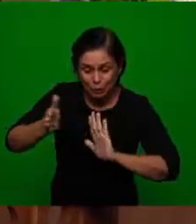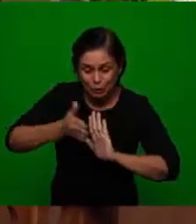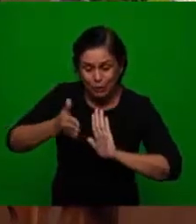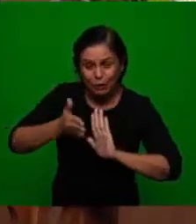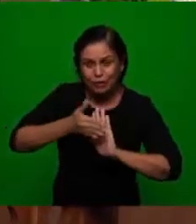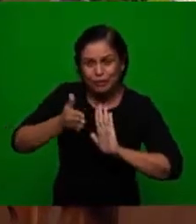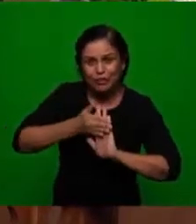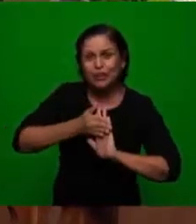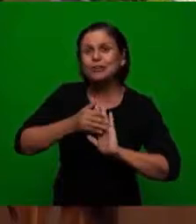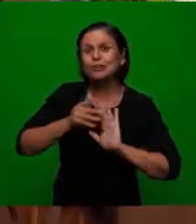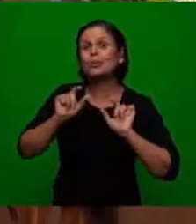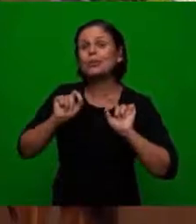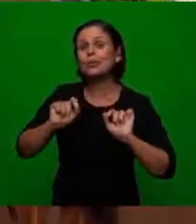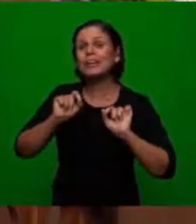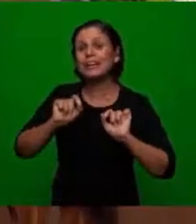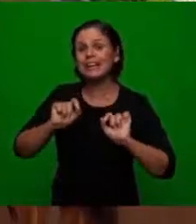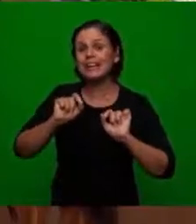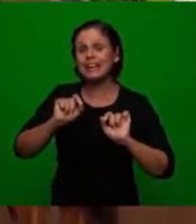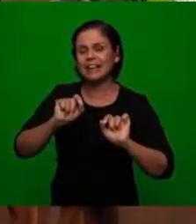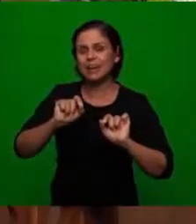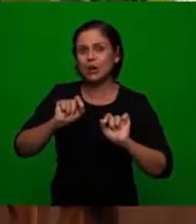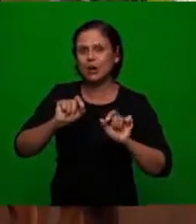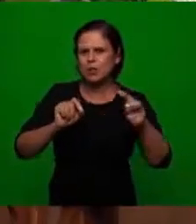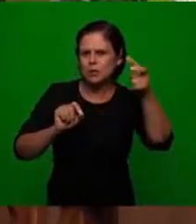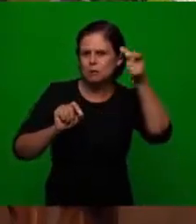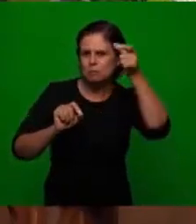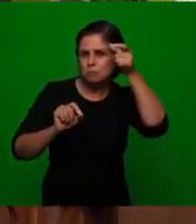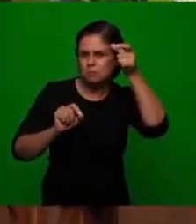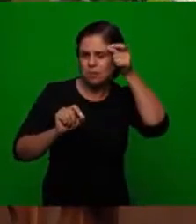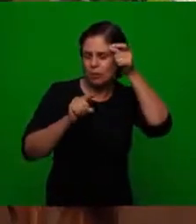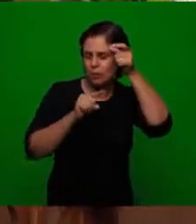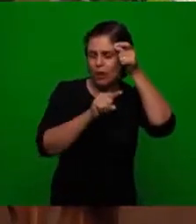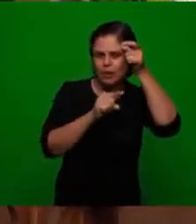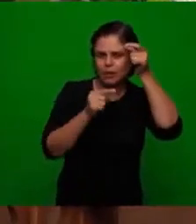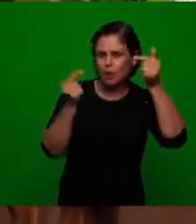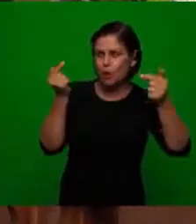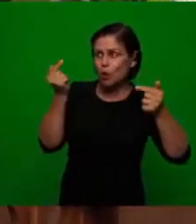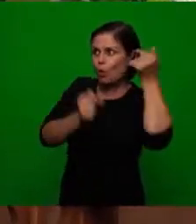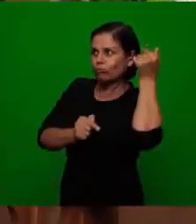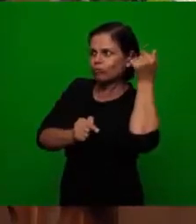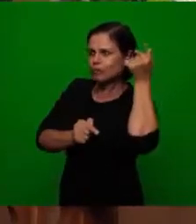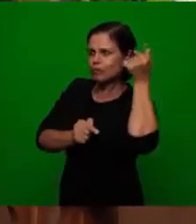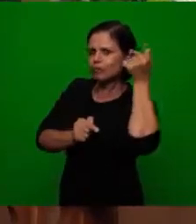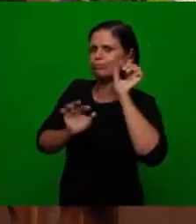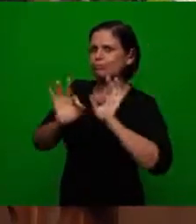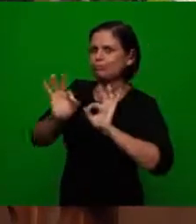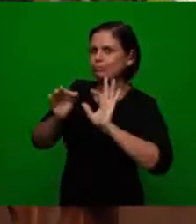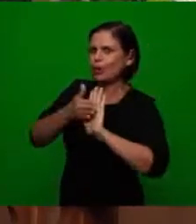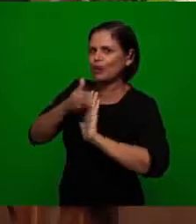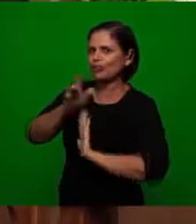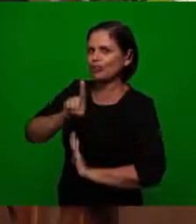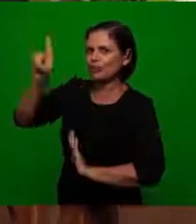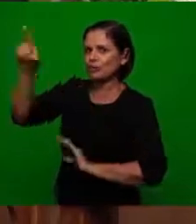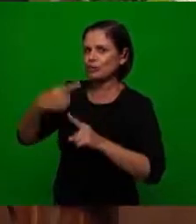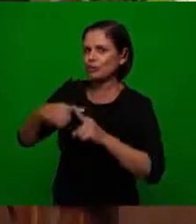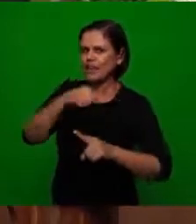first reaction that happened was the reaction of the enemy. He rose up against the project of the Lord, bringing a